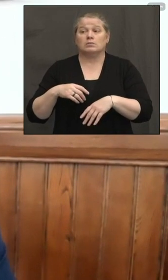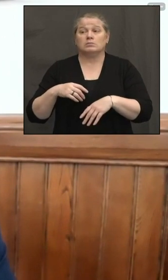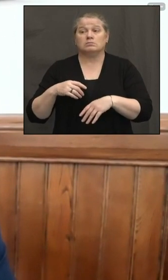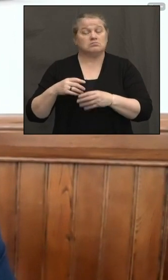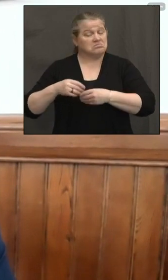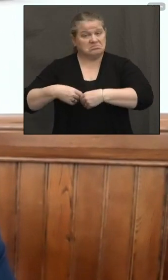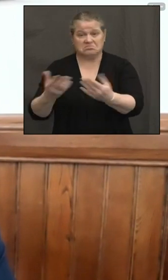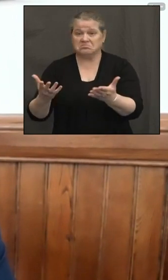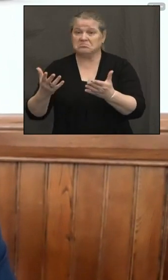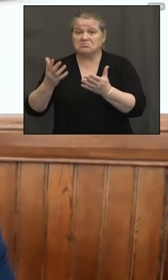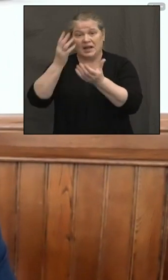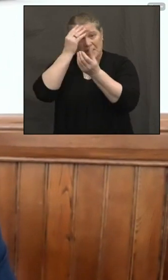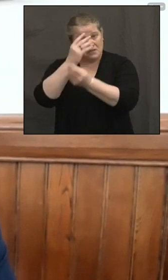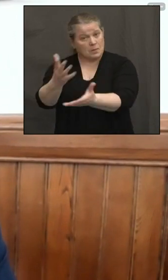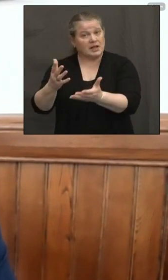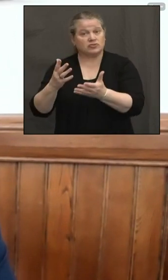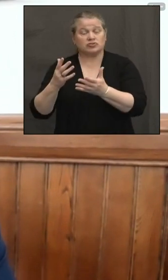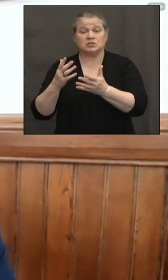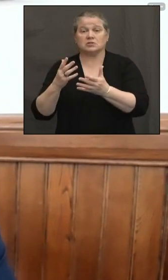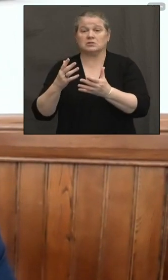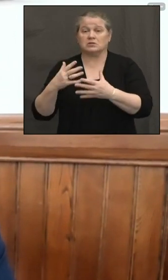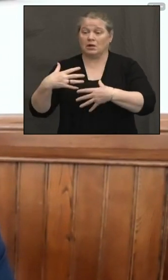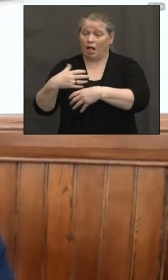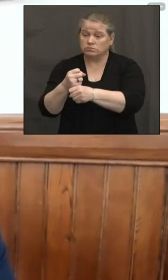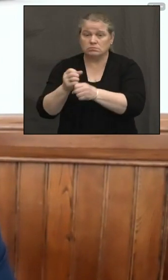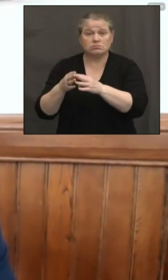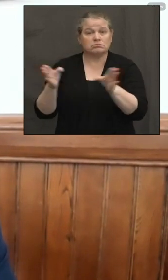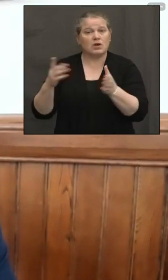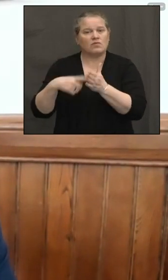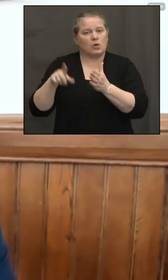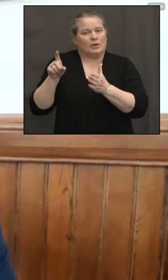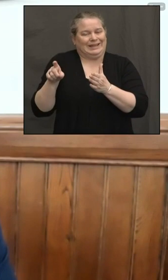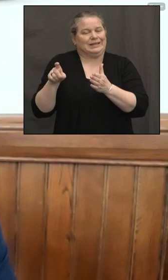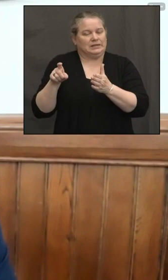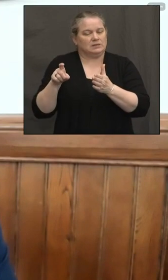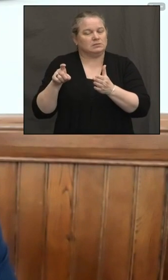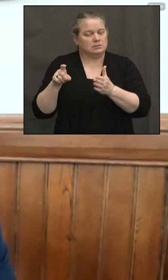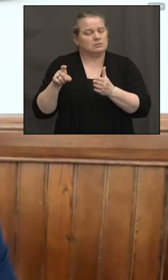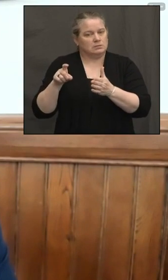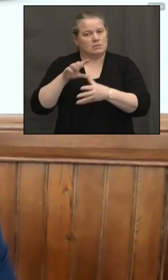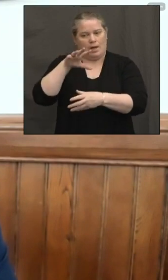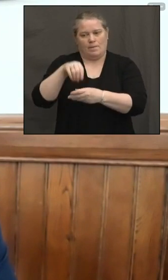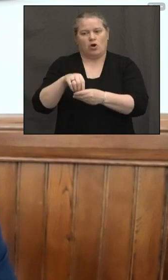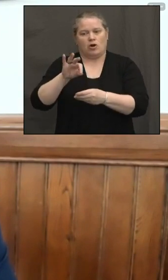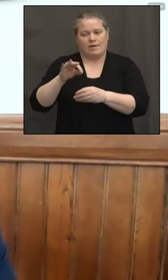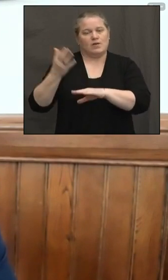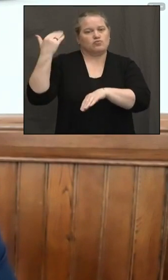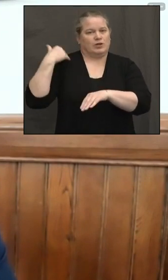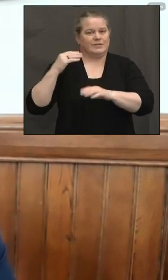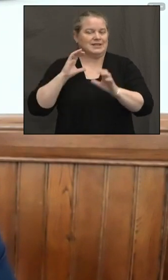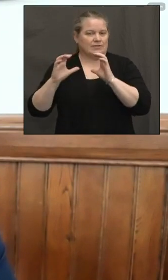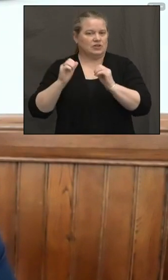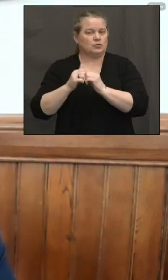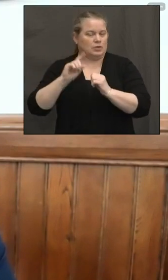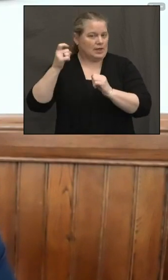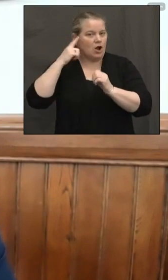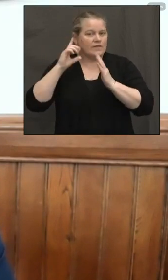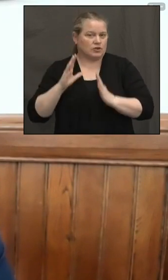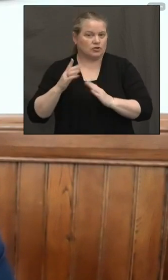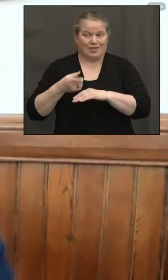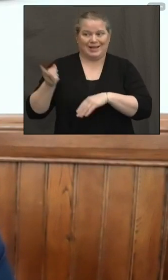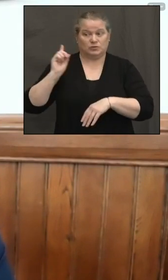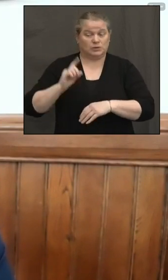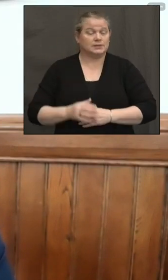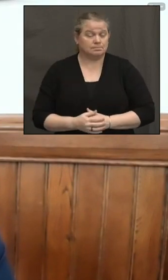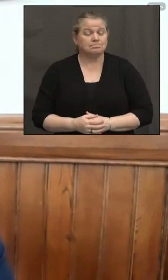provided them an overview of, uh, what would be necessary, um, as part of the previous conversations the governor had with them, uh, last